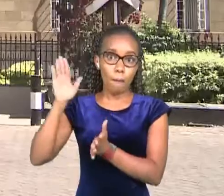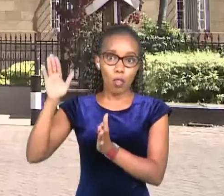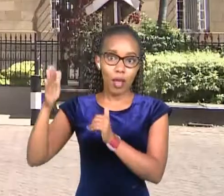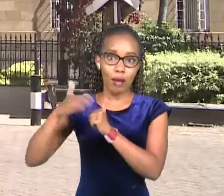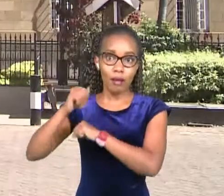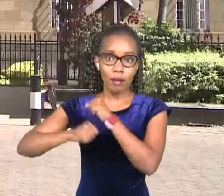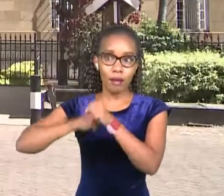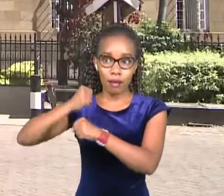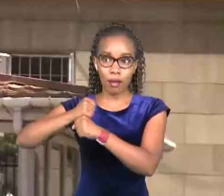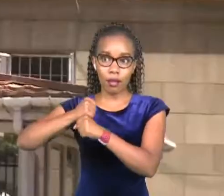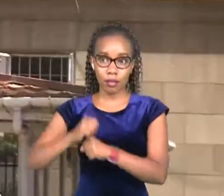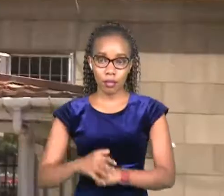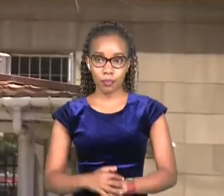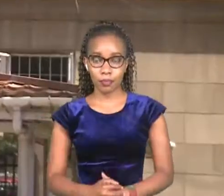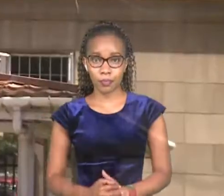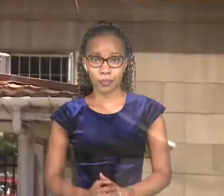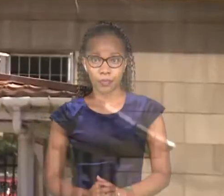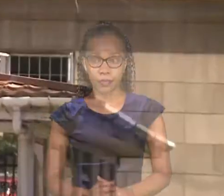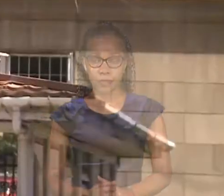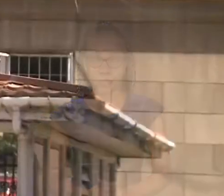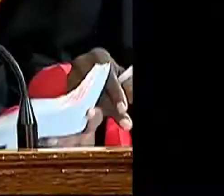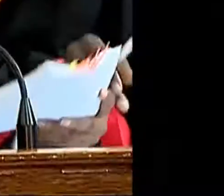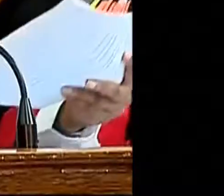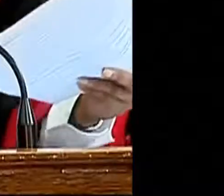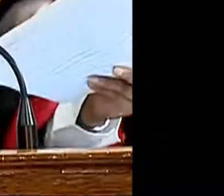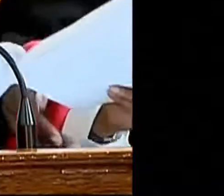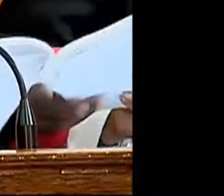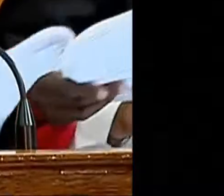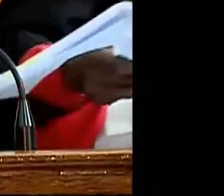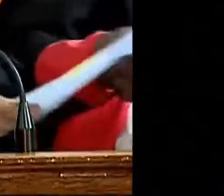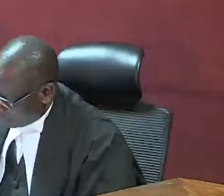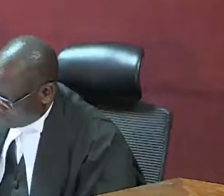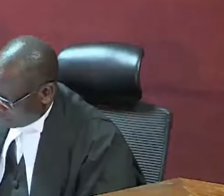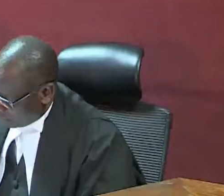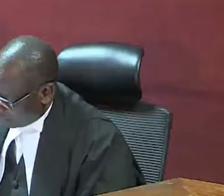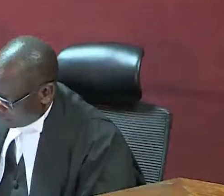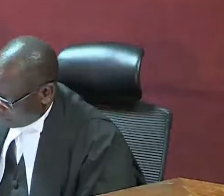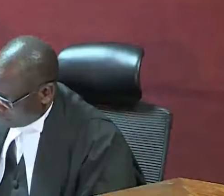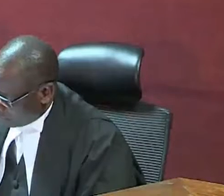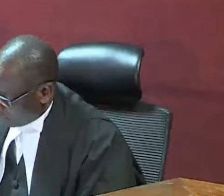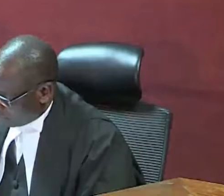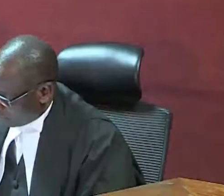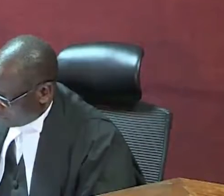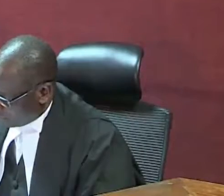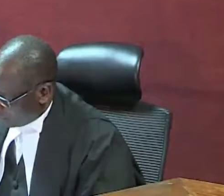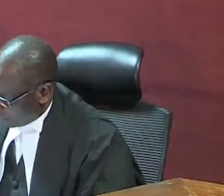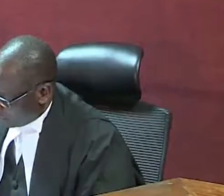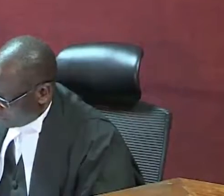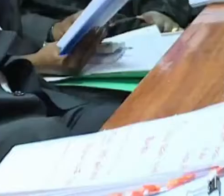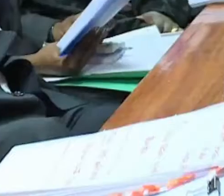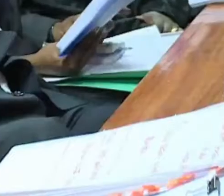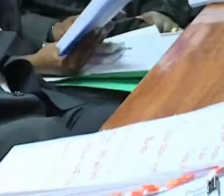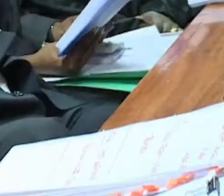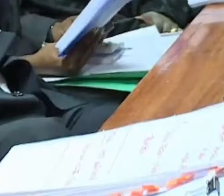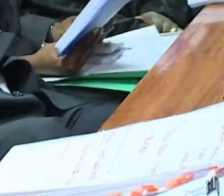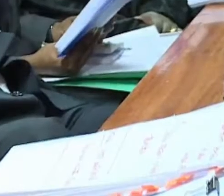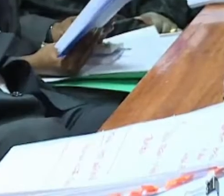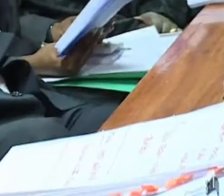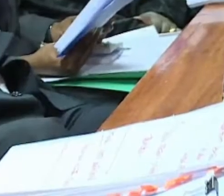i'm present my lord and my ladies certainly